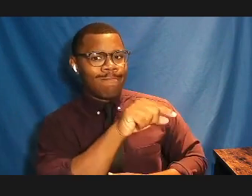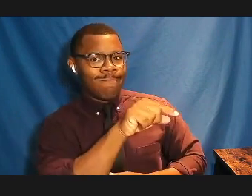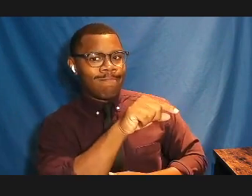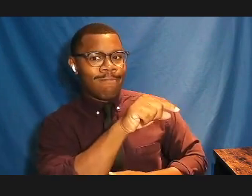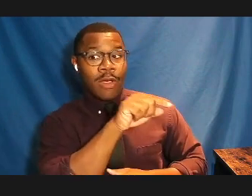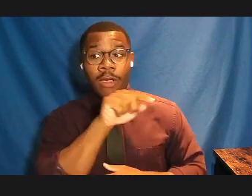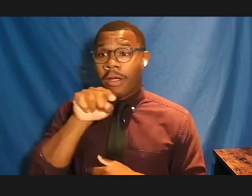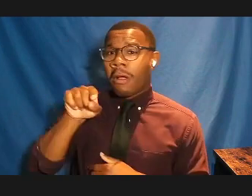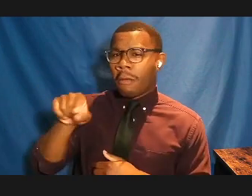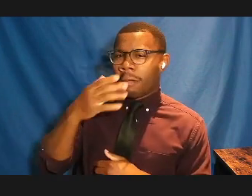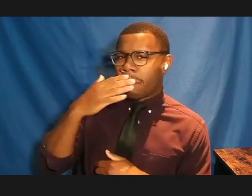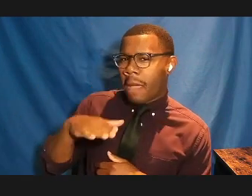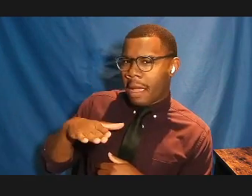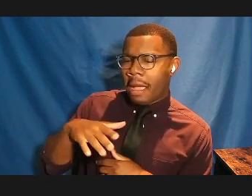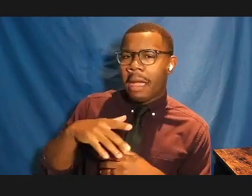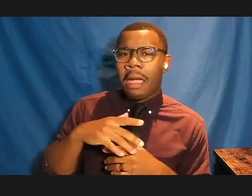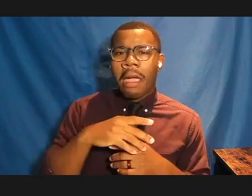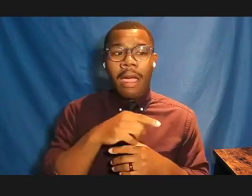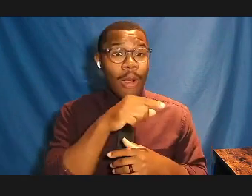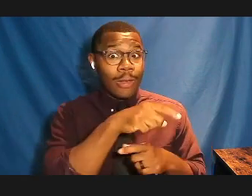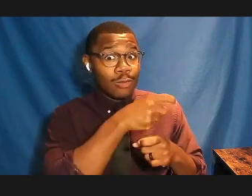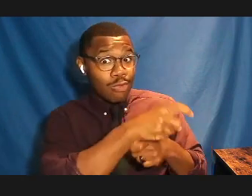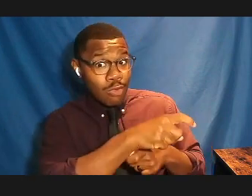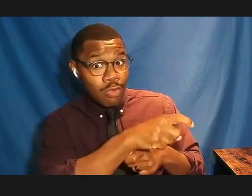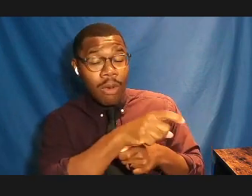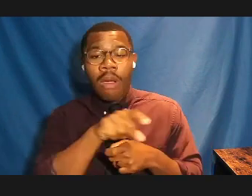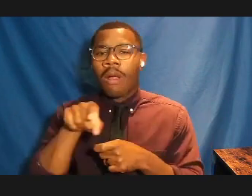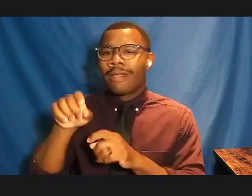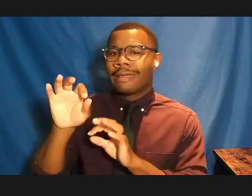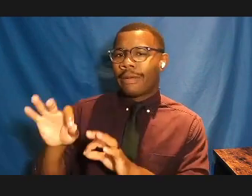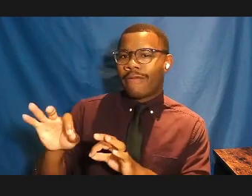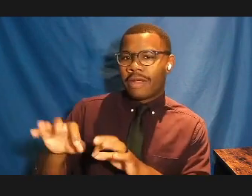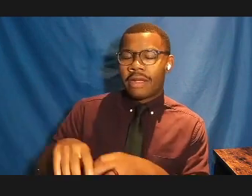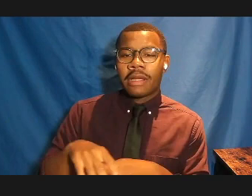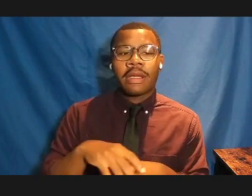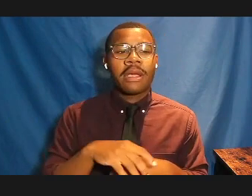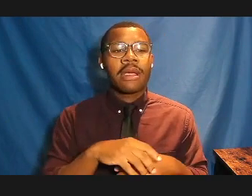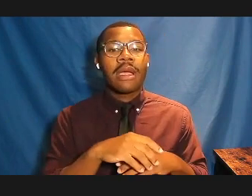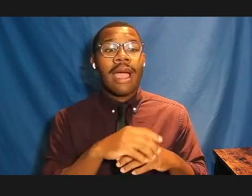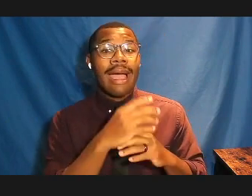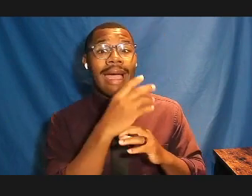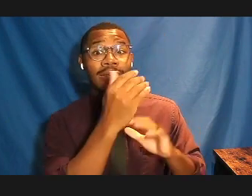been ruined. This is perfect. Suburbs are great. Gag.